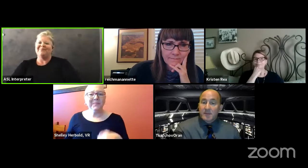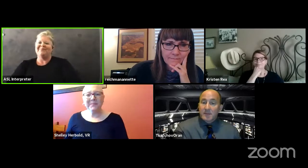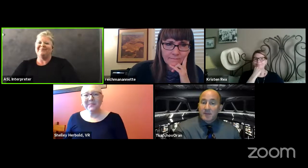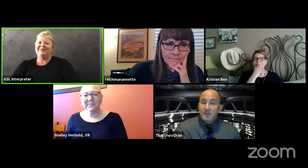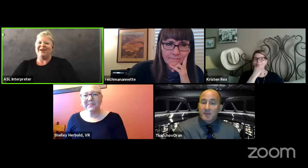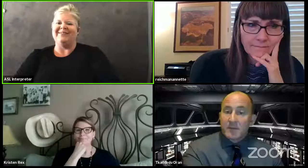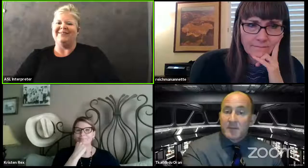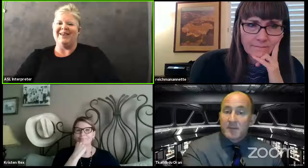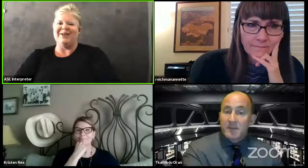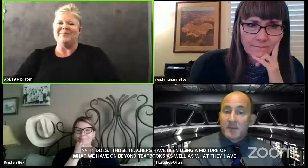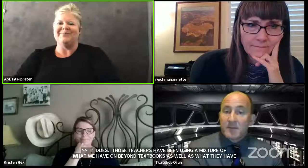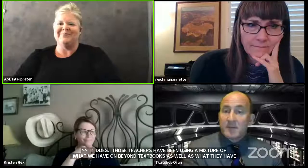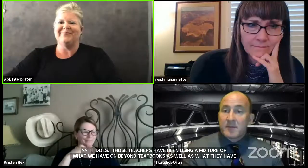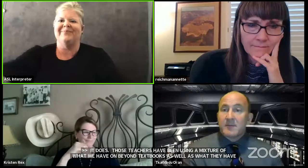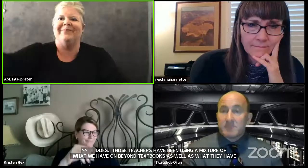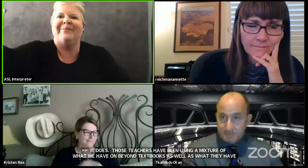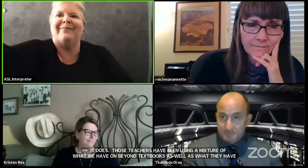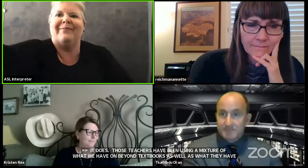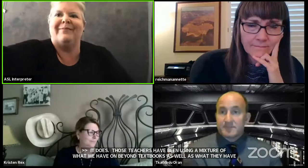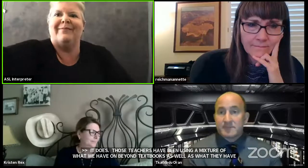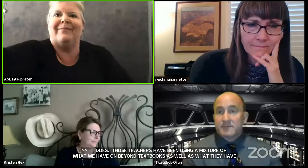okay great thank you